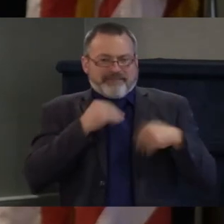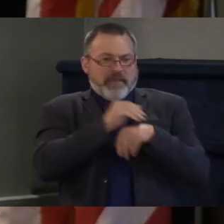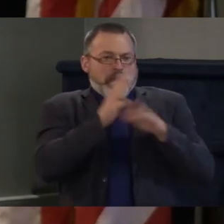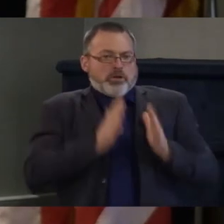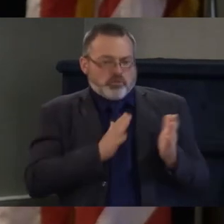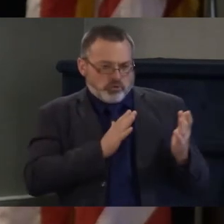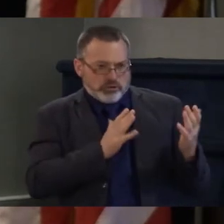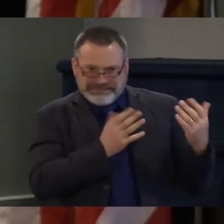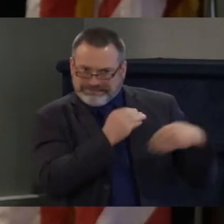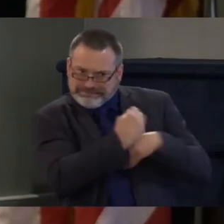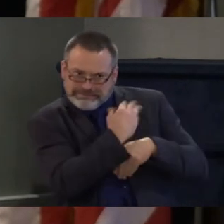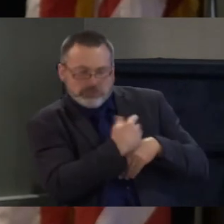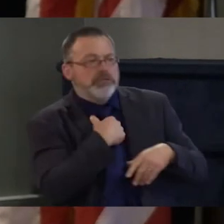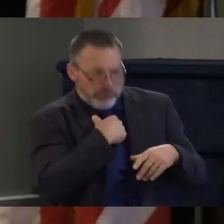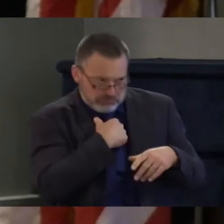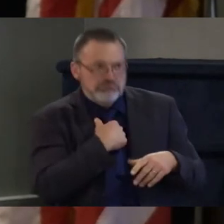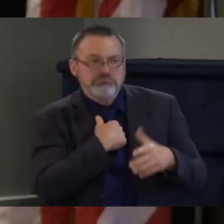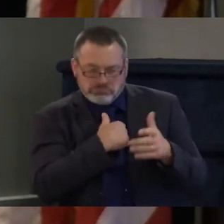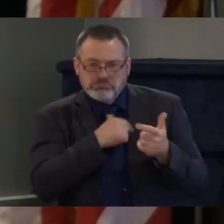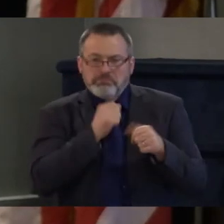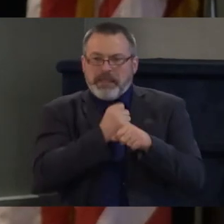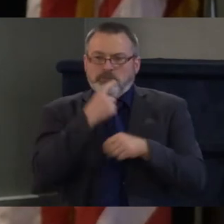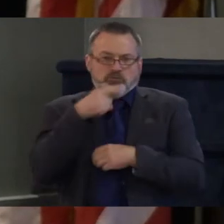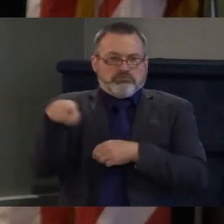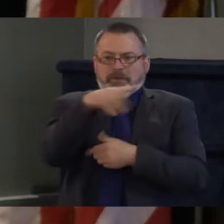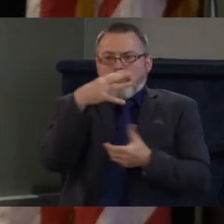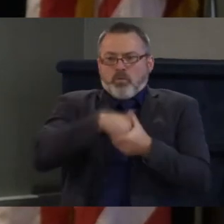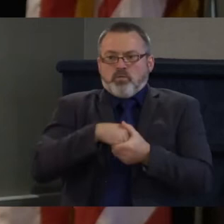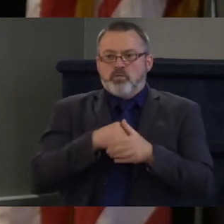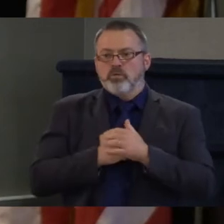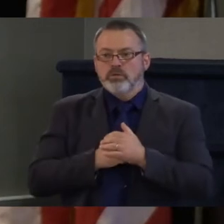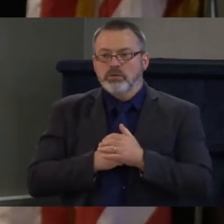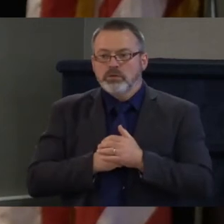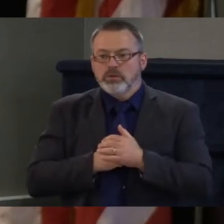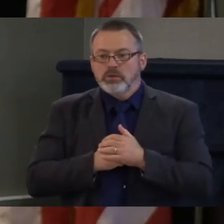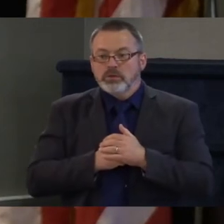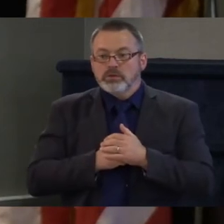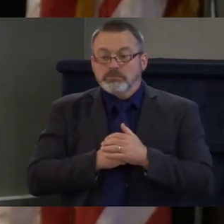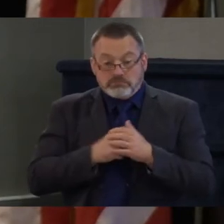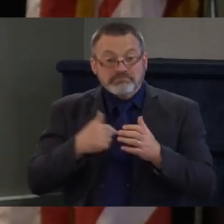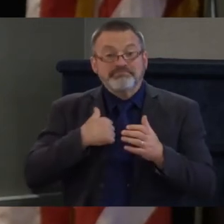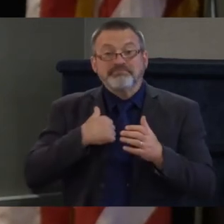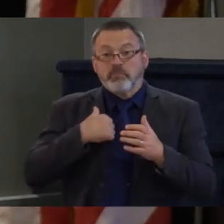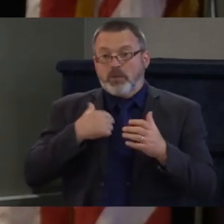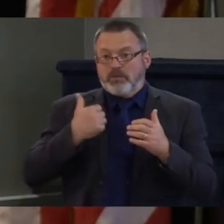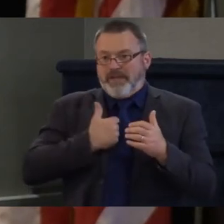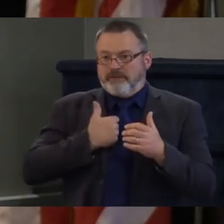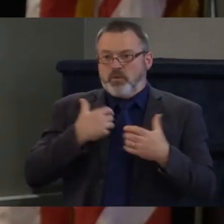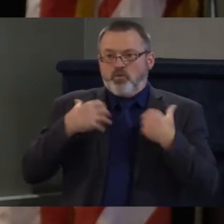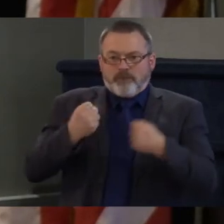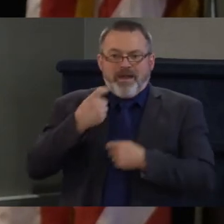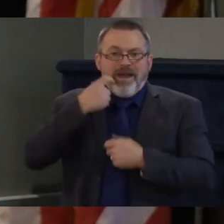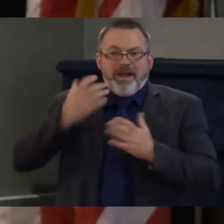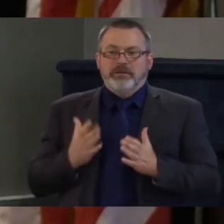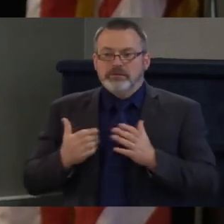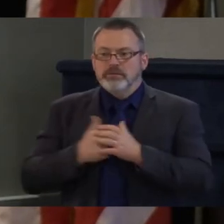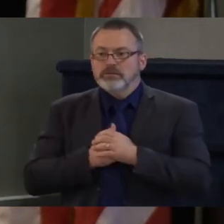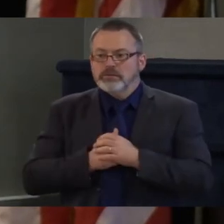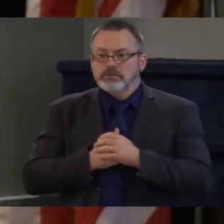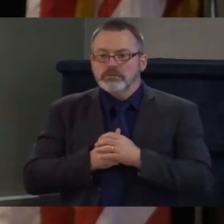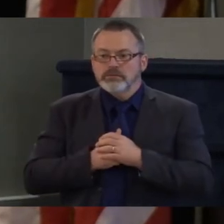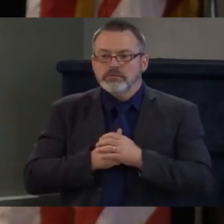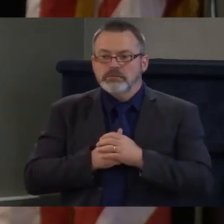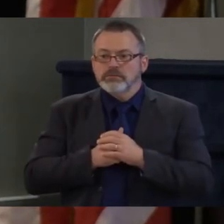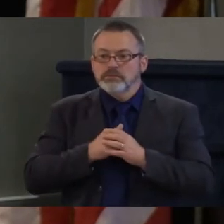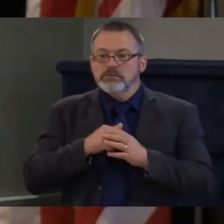am a member of the recovery community so my home group as an as an example in austin texas there's a a school